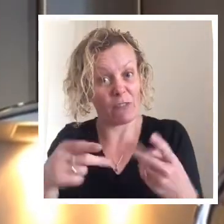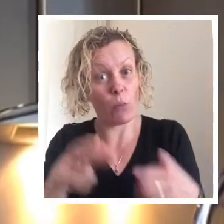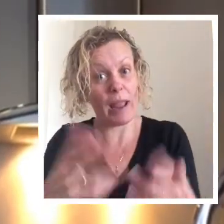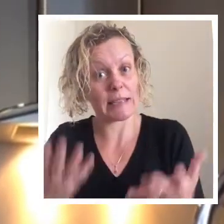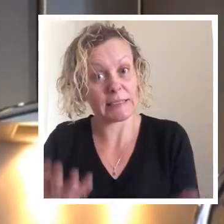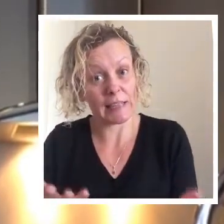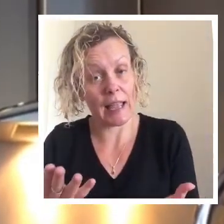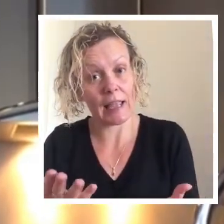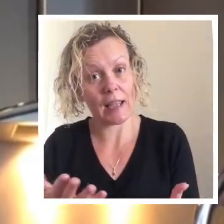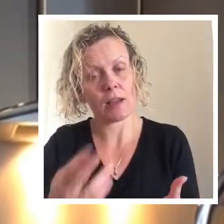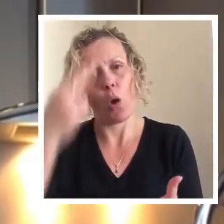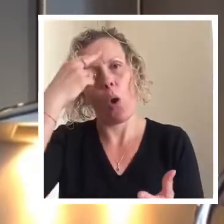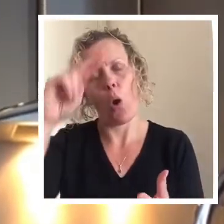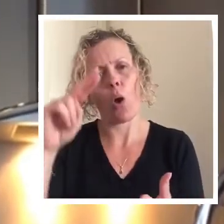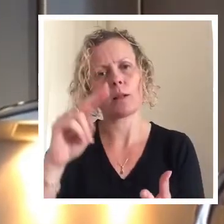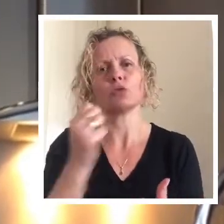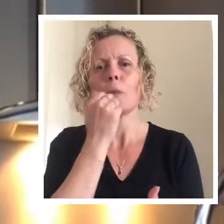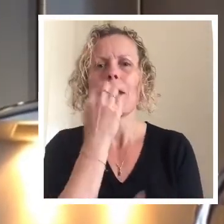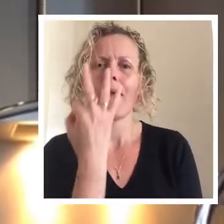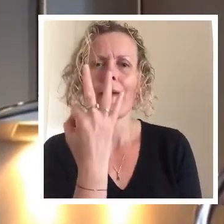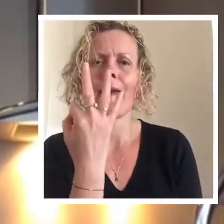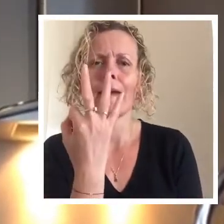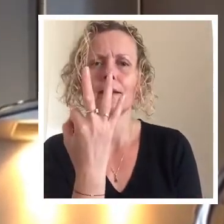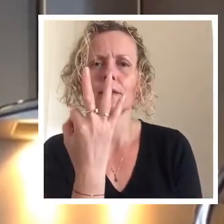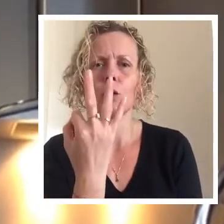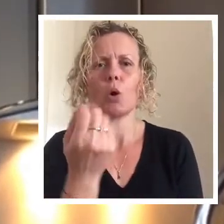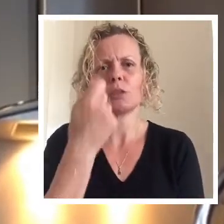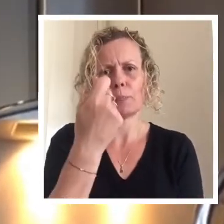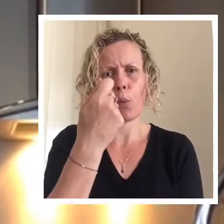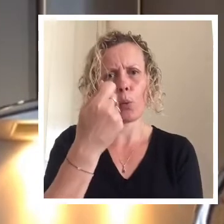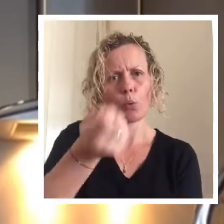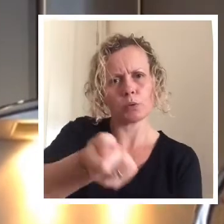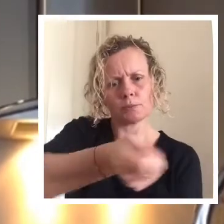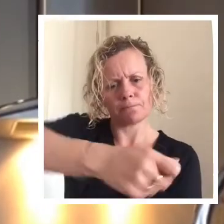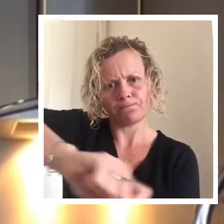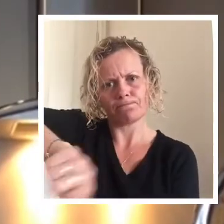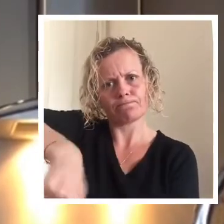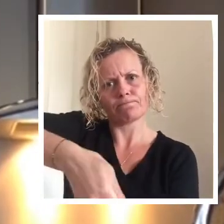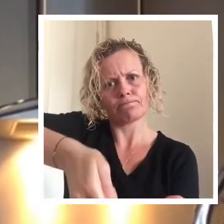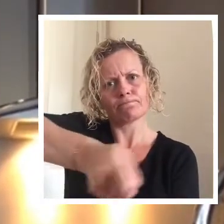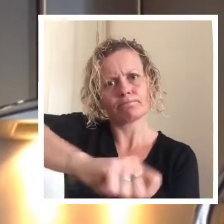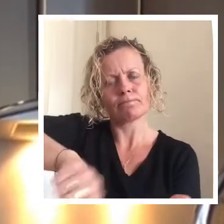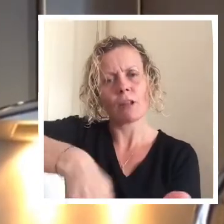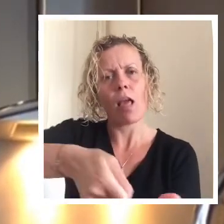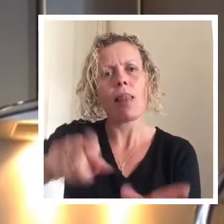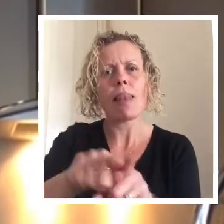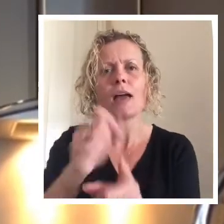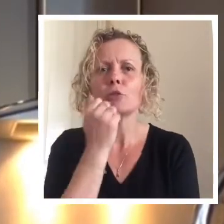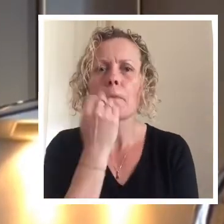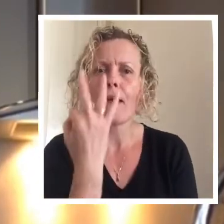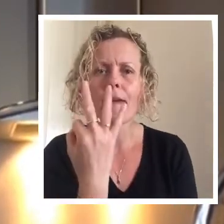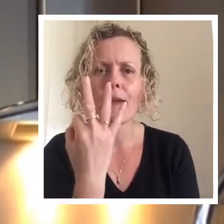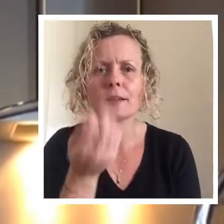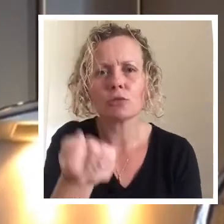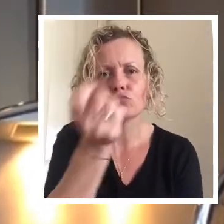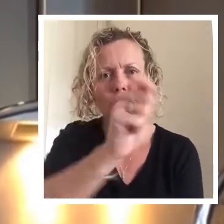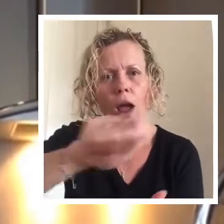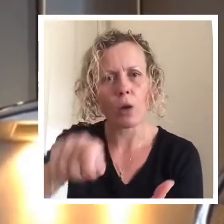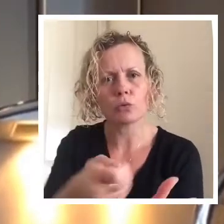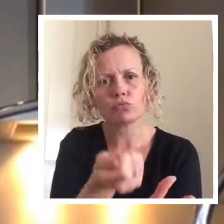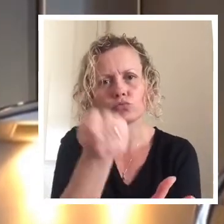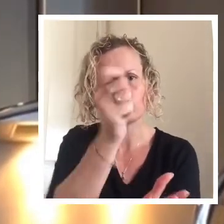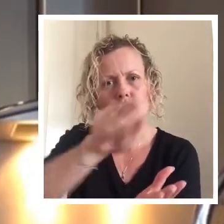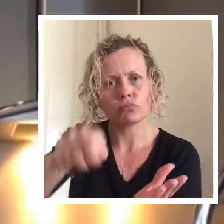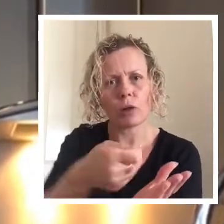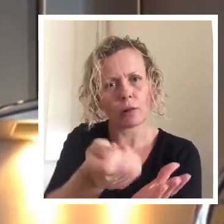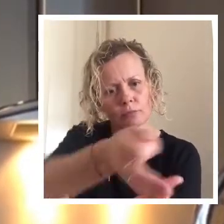one is the figure of eight. So you're just going to pop your spoon in and you're going to go around and do